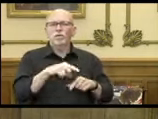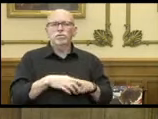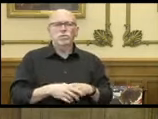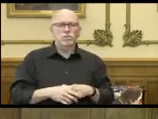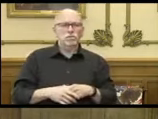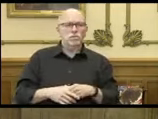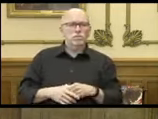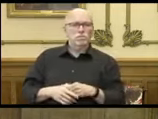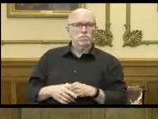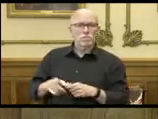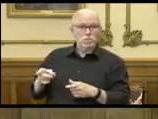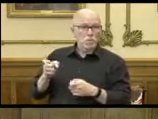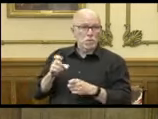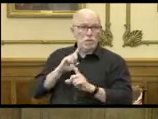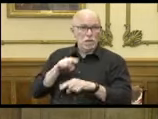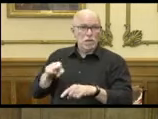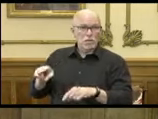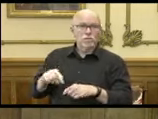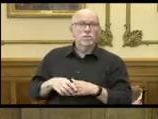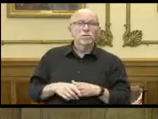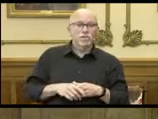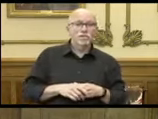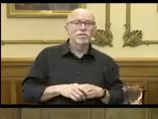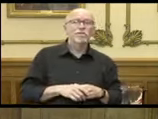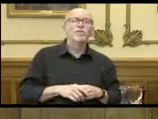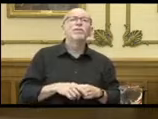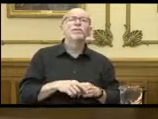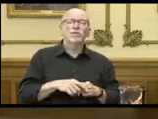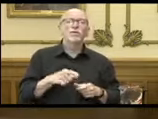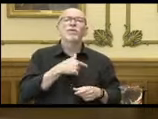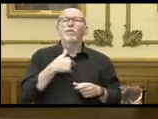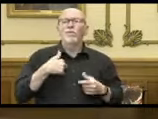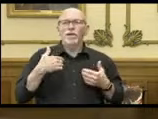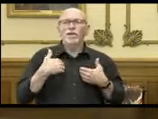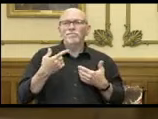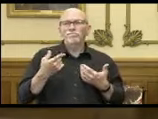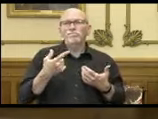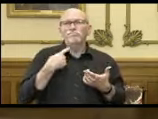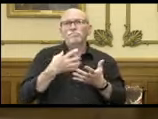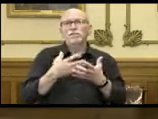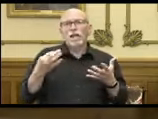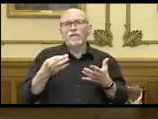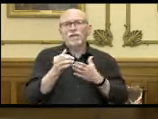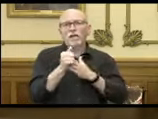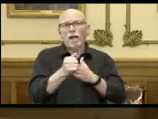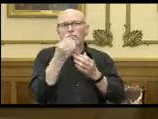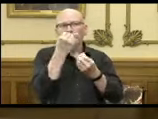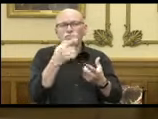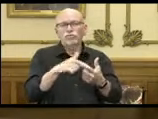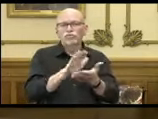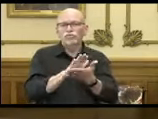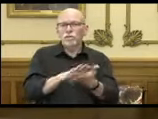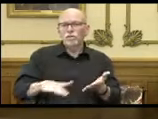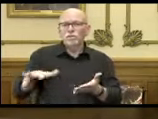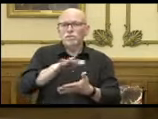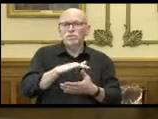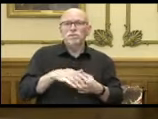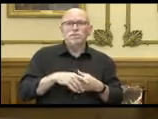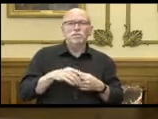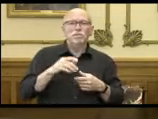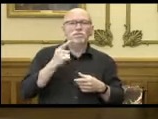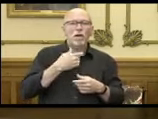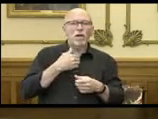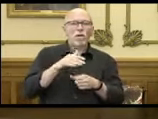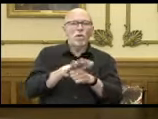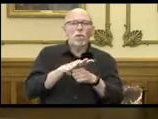want to launch right into that hour of response? Sure. So we have been giving a lot of guidance to schools through our webinars and to our